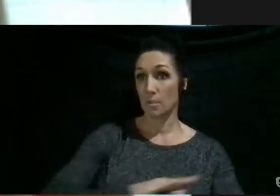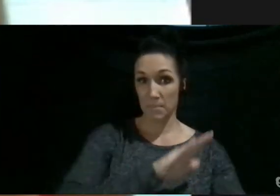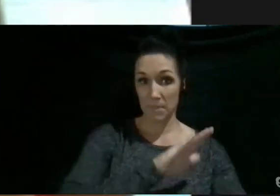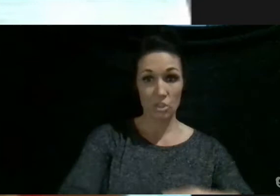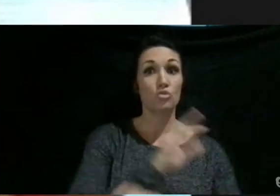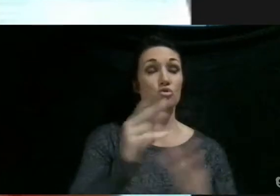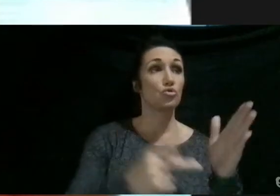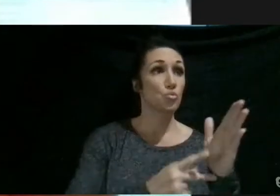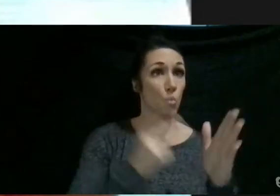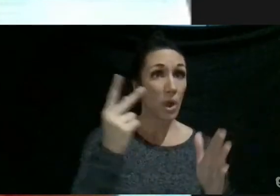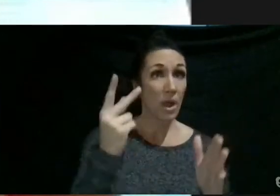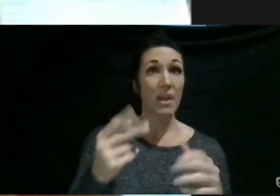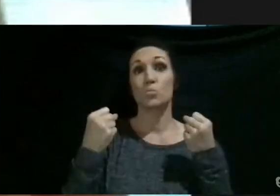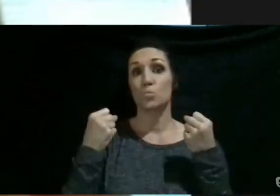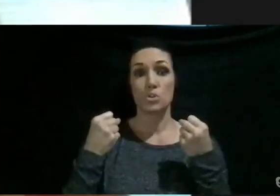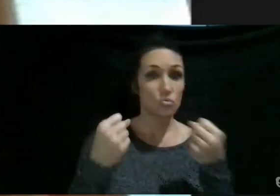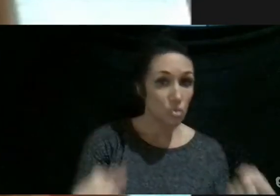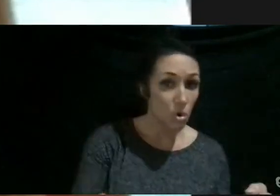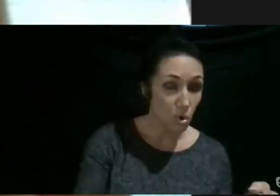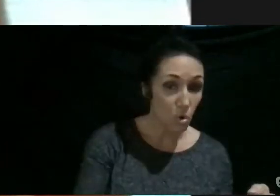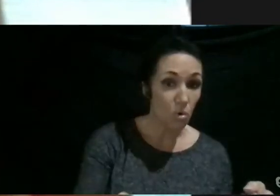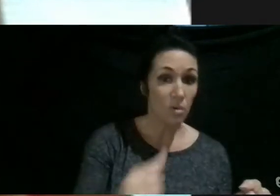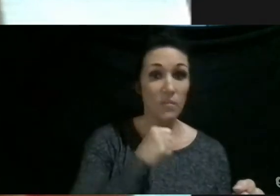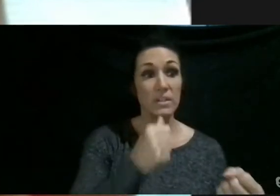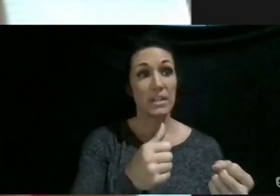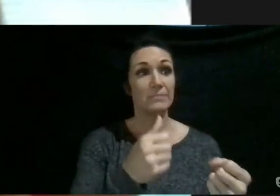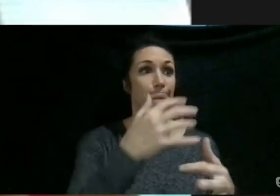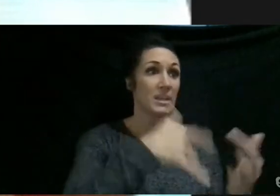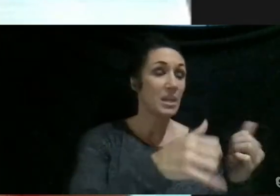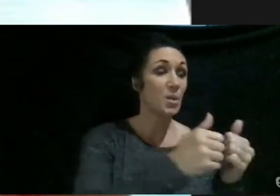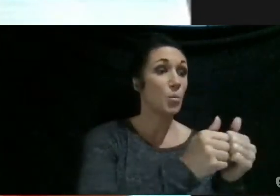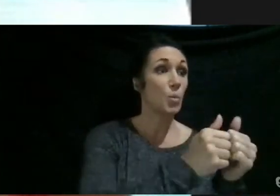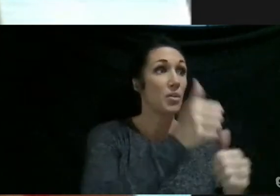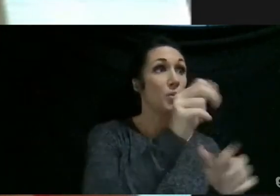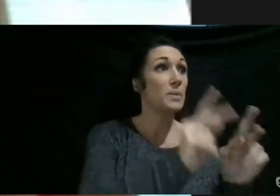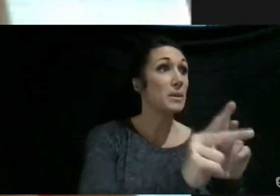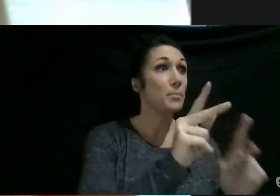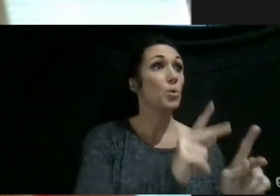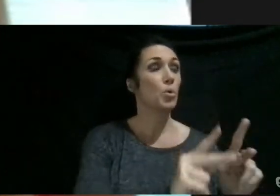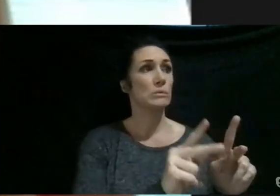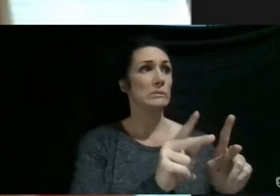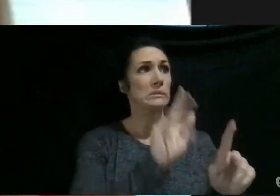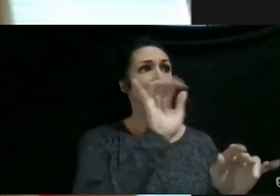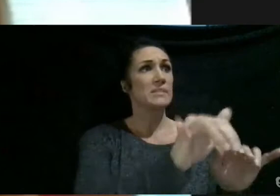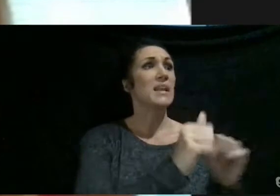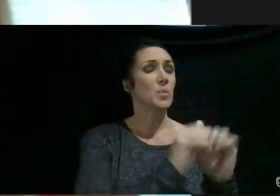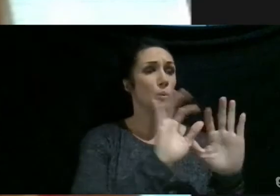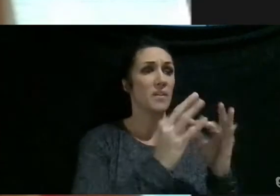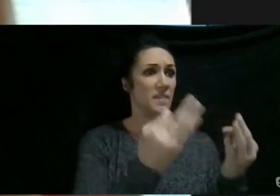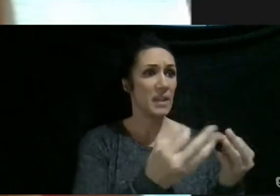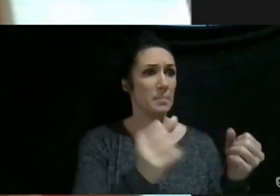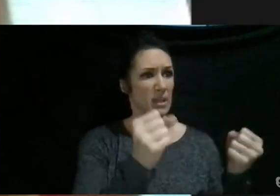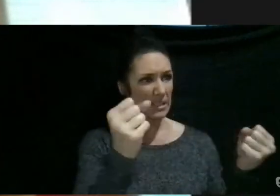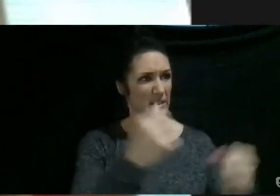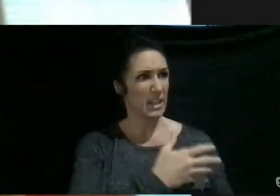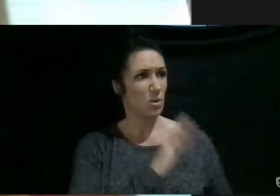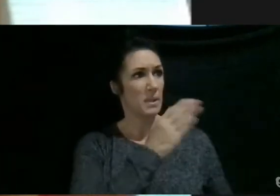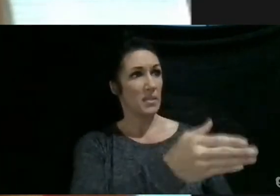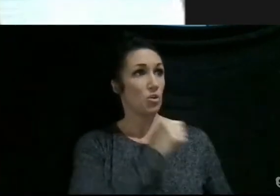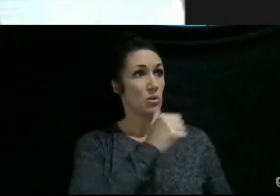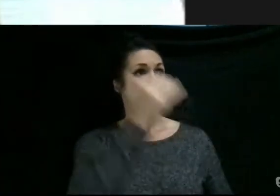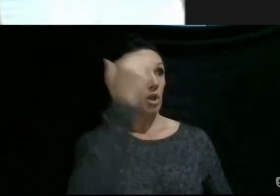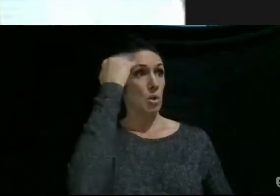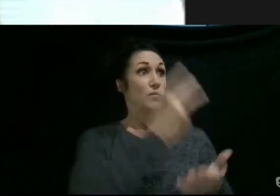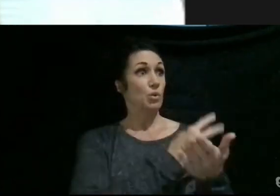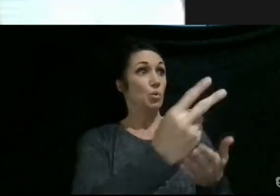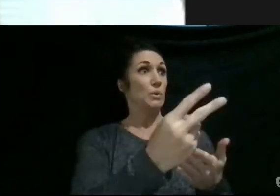Like, we drove down there, didn't, like, stay with anybody else, and just, like, kept to ourselves, but it's still just, like, scary that I could just, like, be there, and you just not know for two